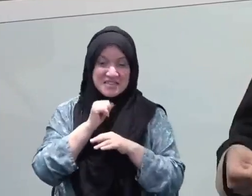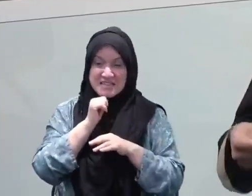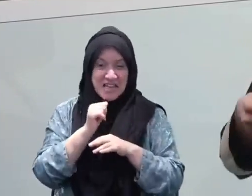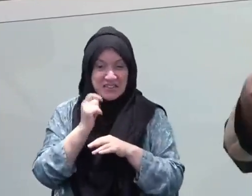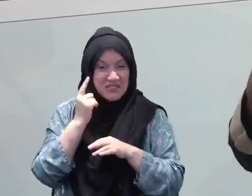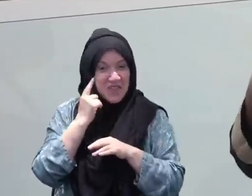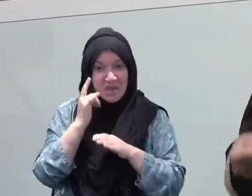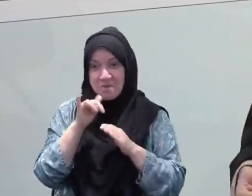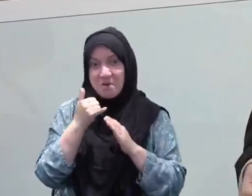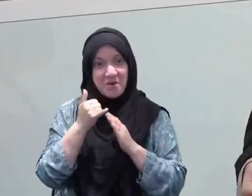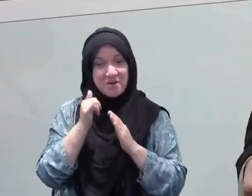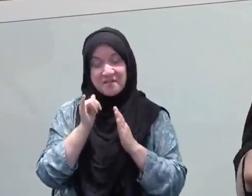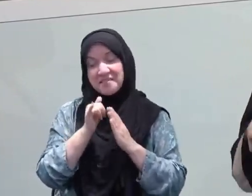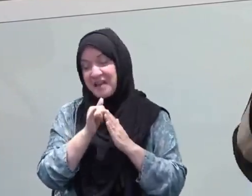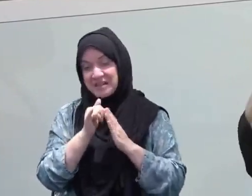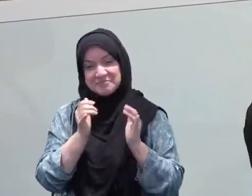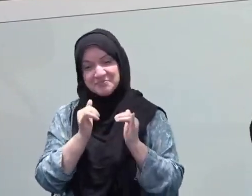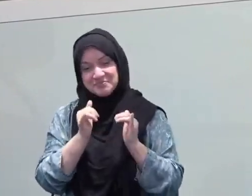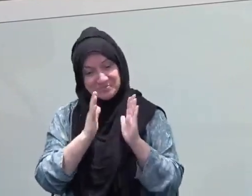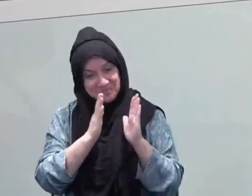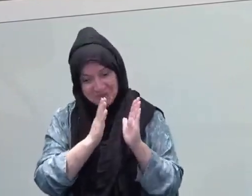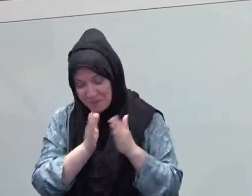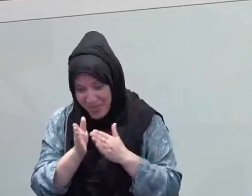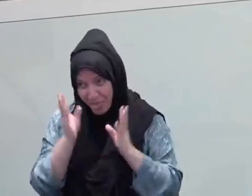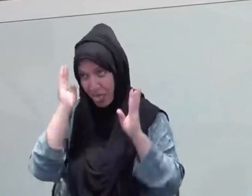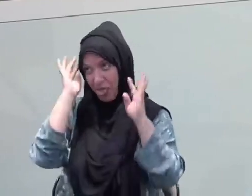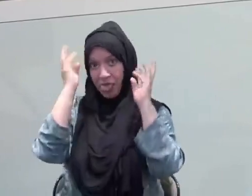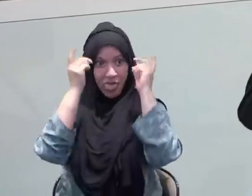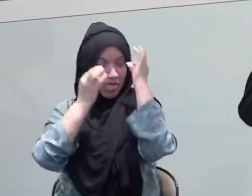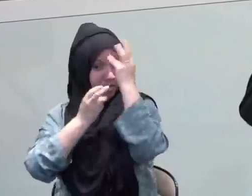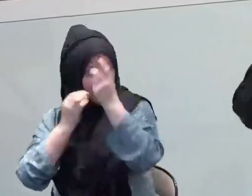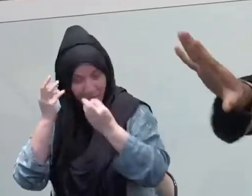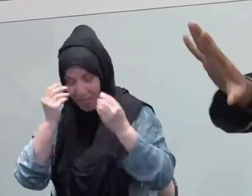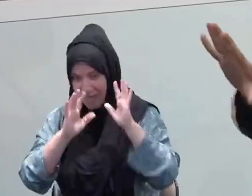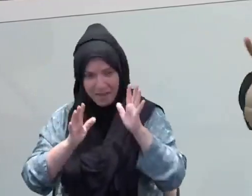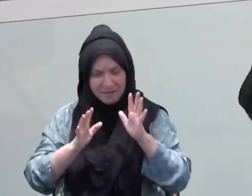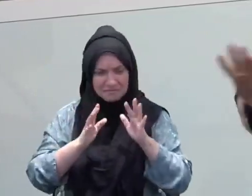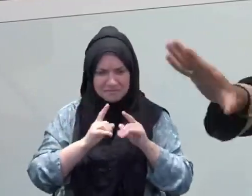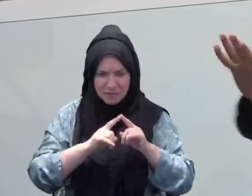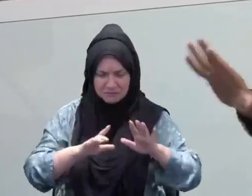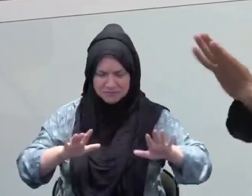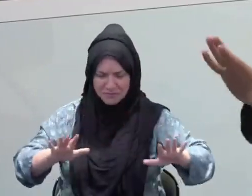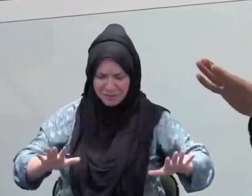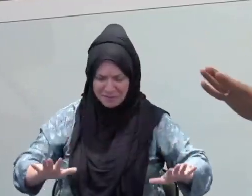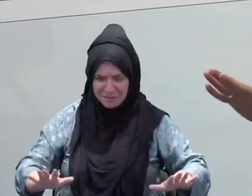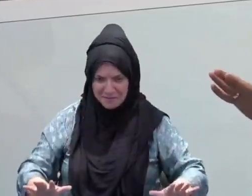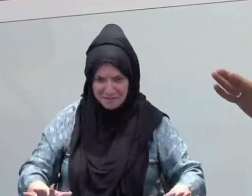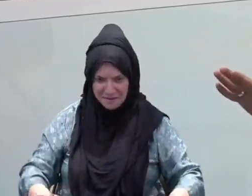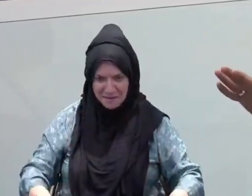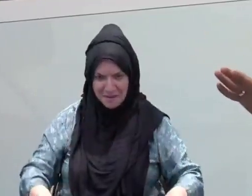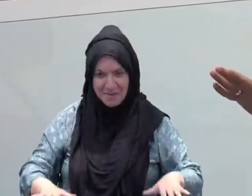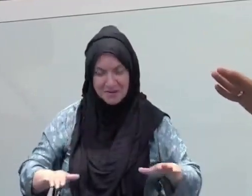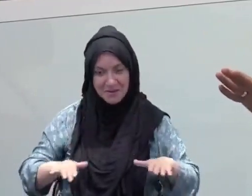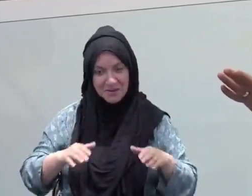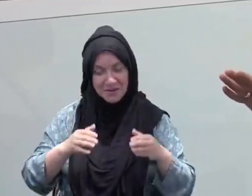much Quran I did not read before Ramadan or the fasting or it's none of that is relevant at this point.